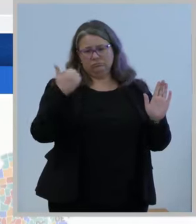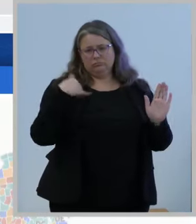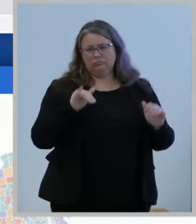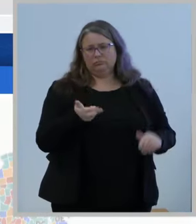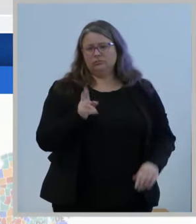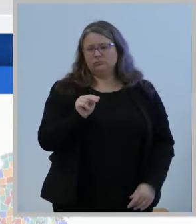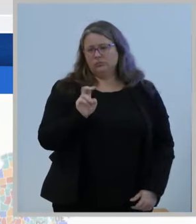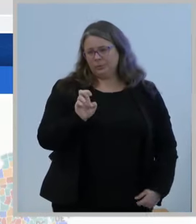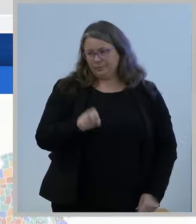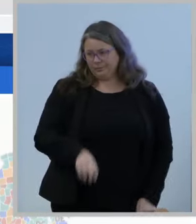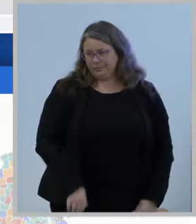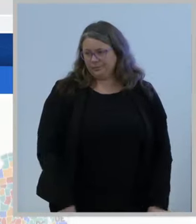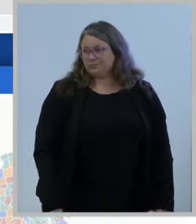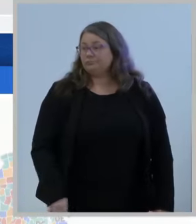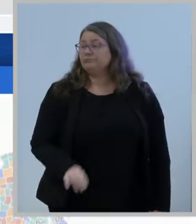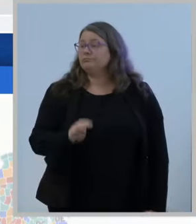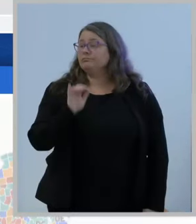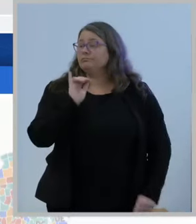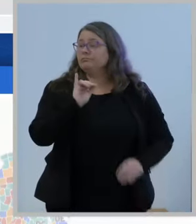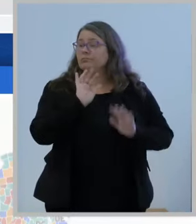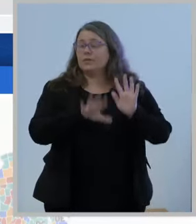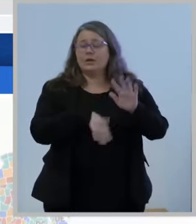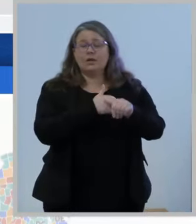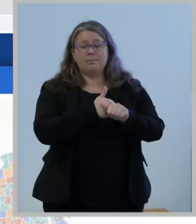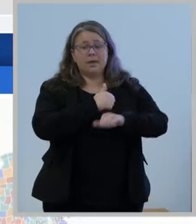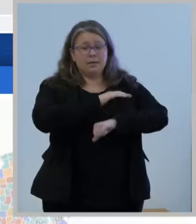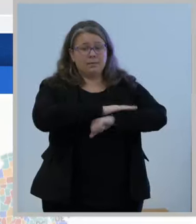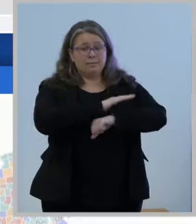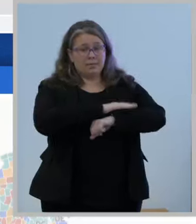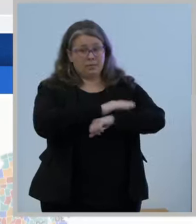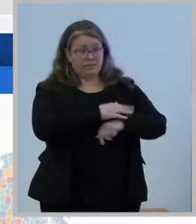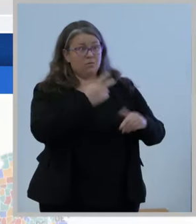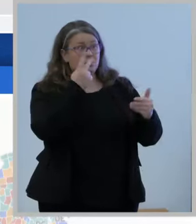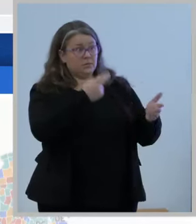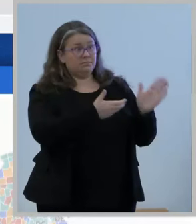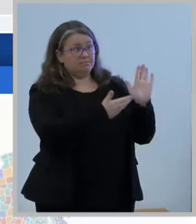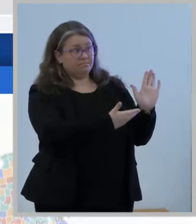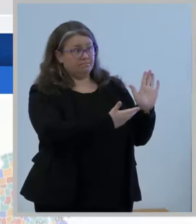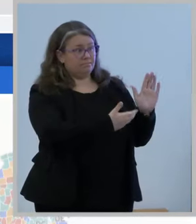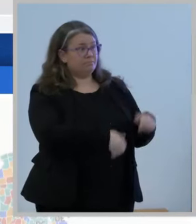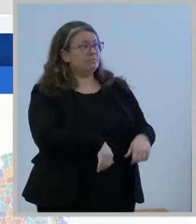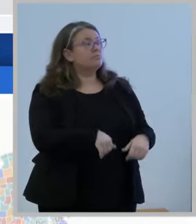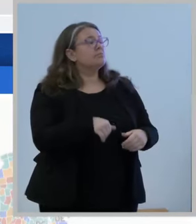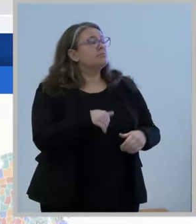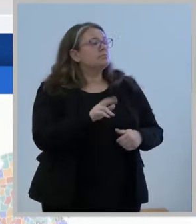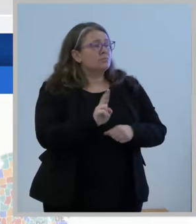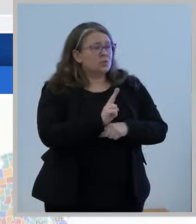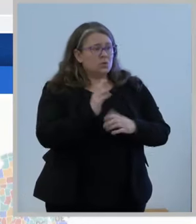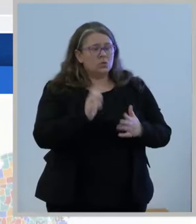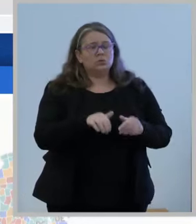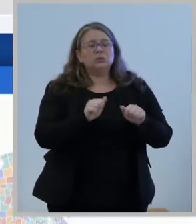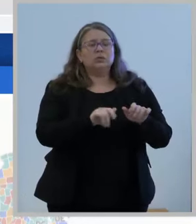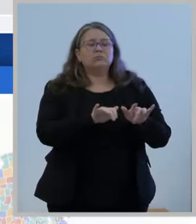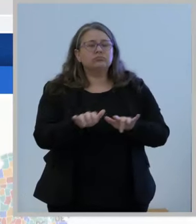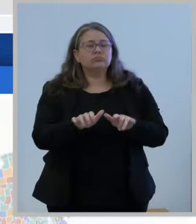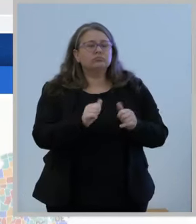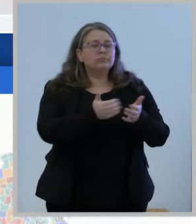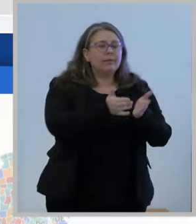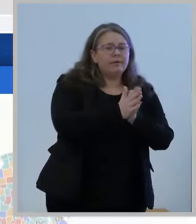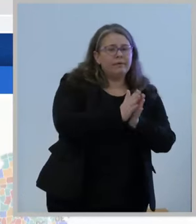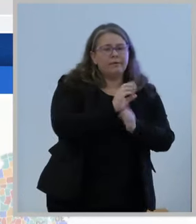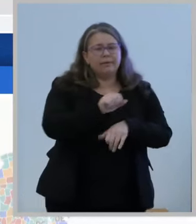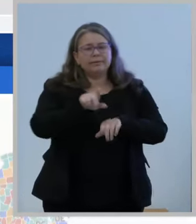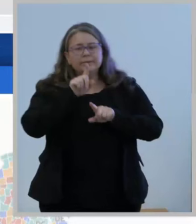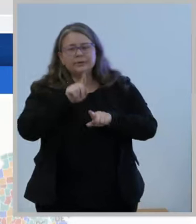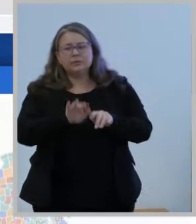shown here, now enables users to ask and answer critical questions on broadband and maternal health to